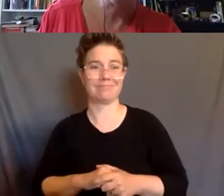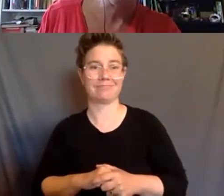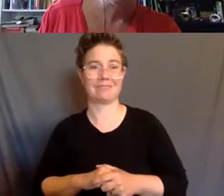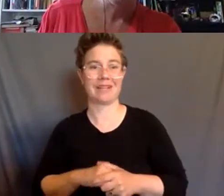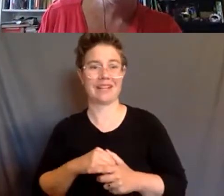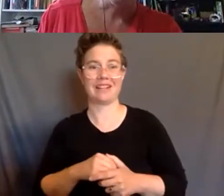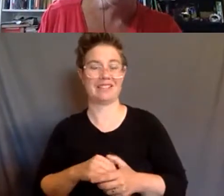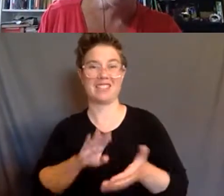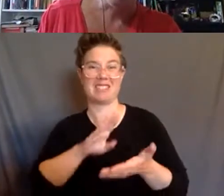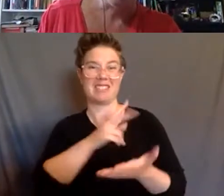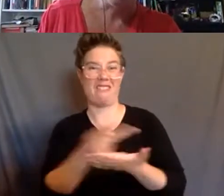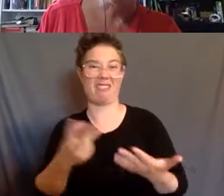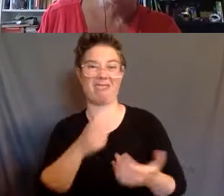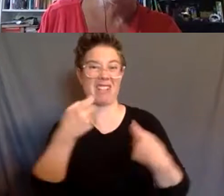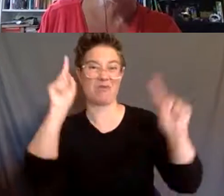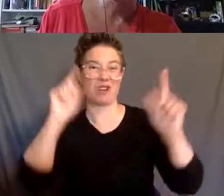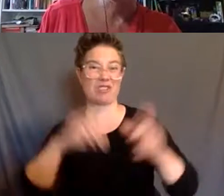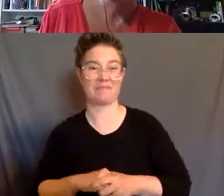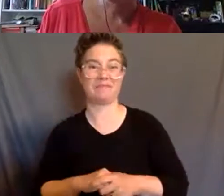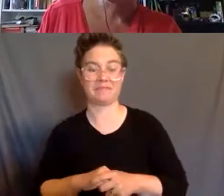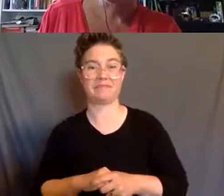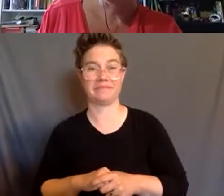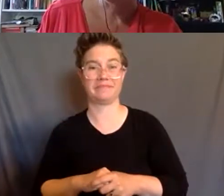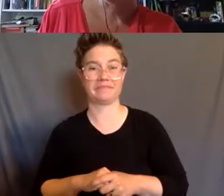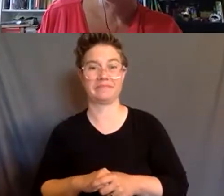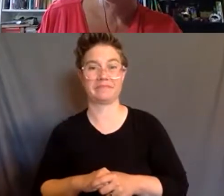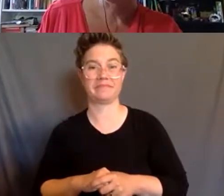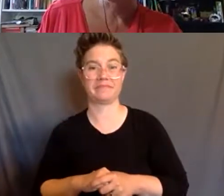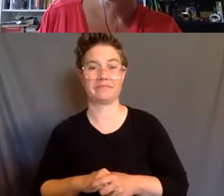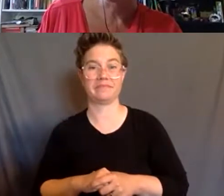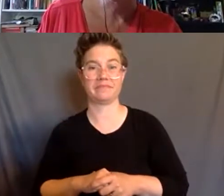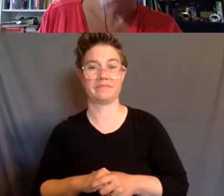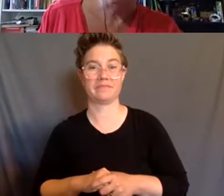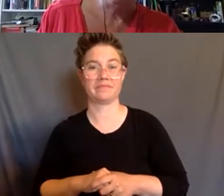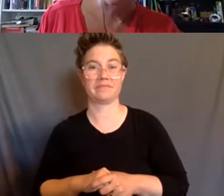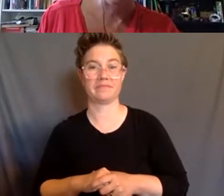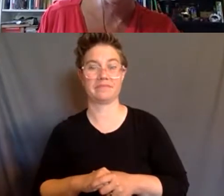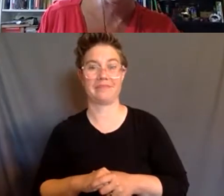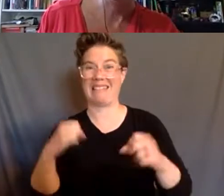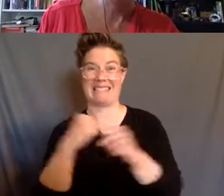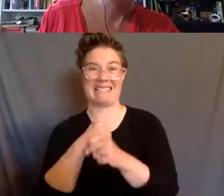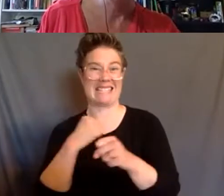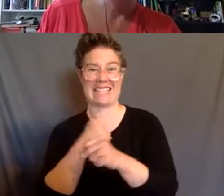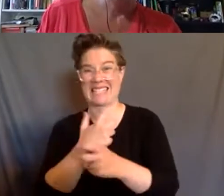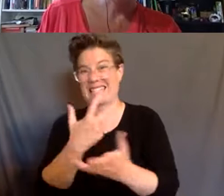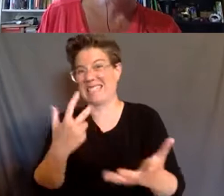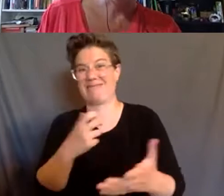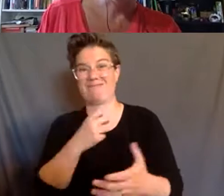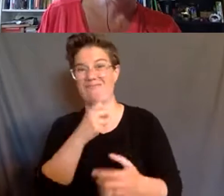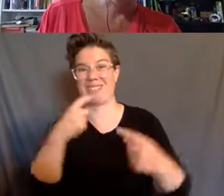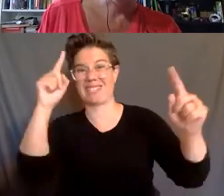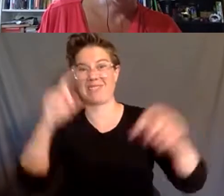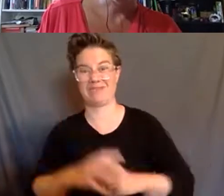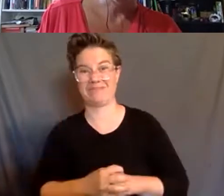work. It doesn't work. And just statistically and otherwise, it's